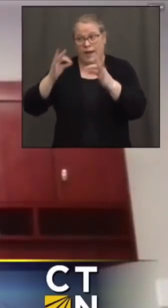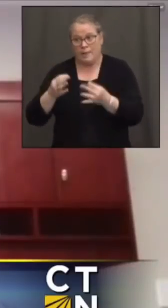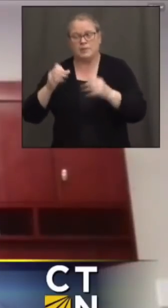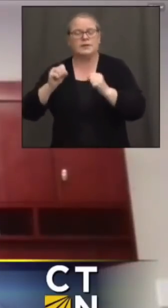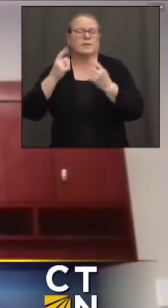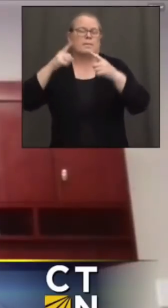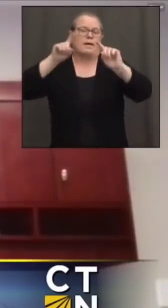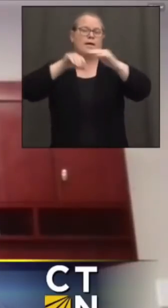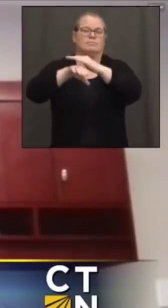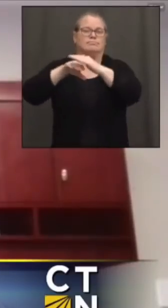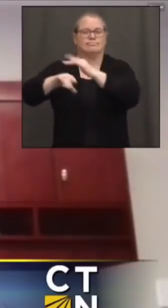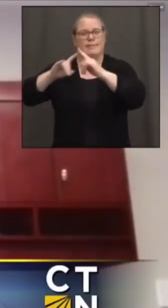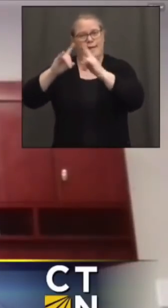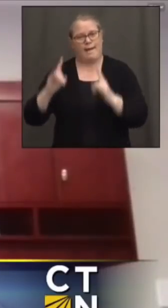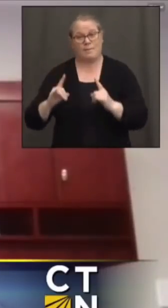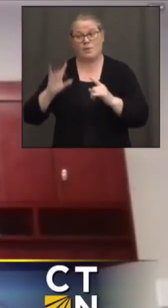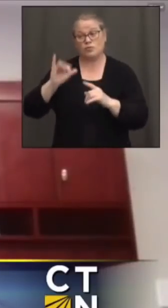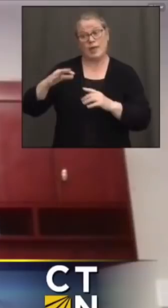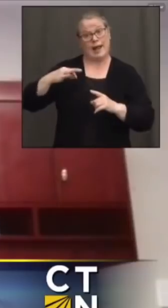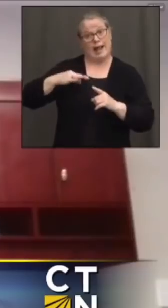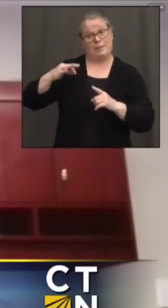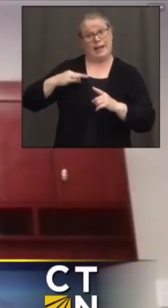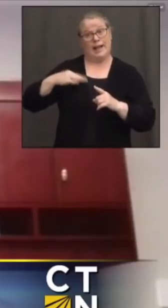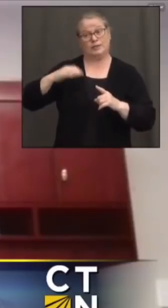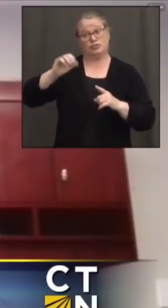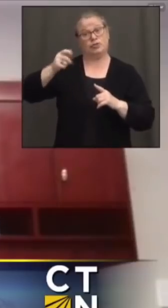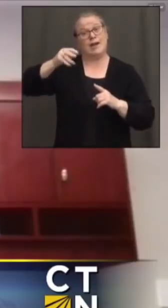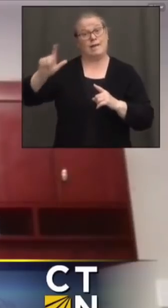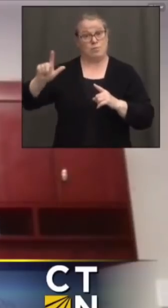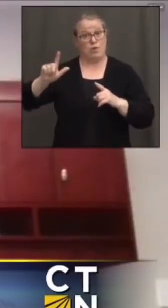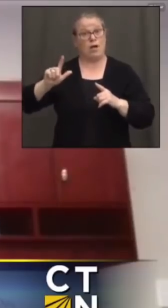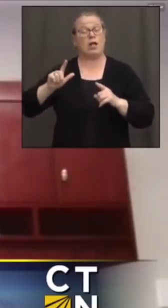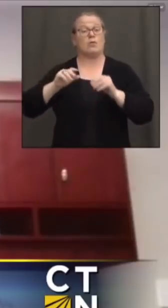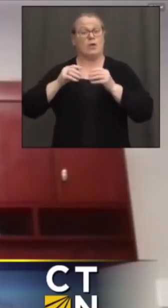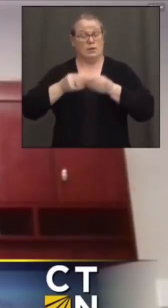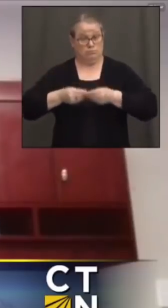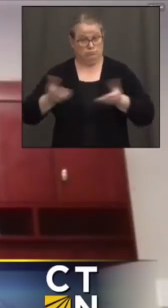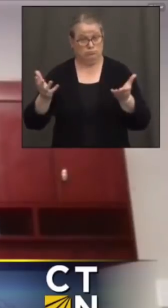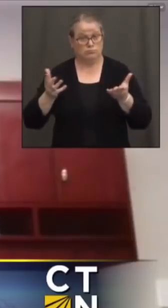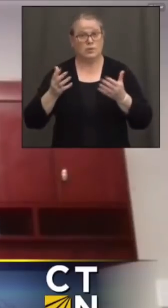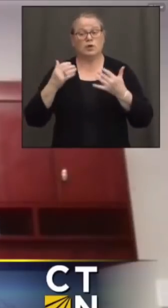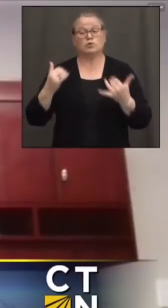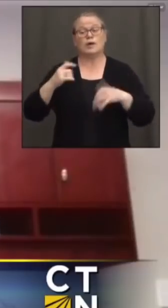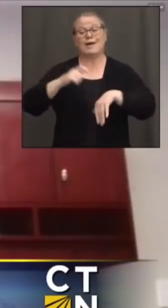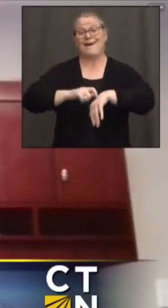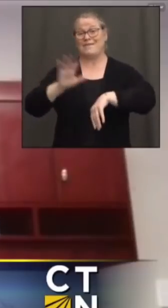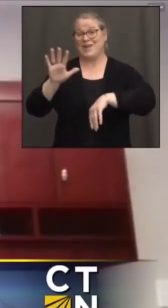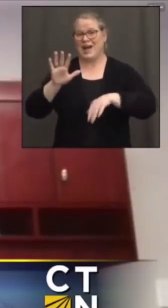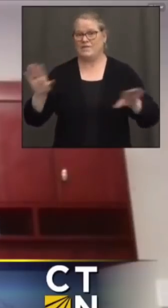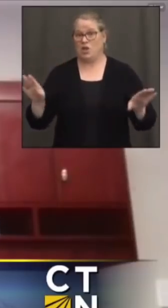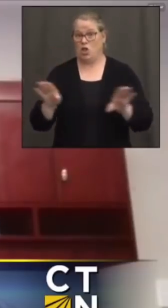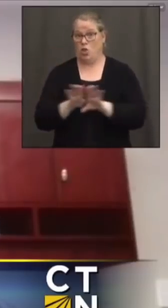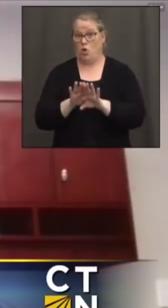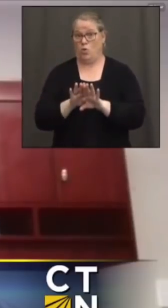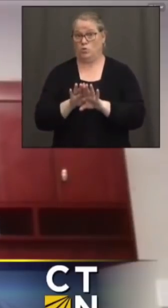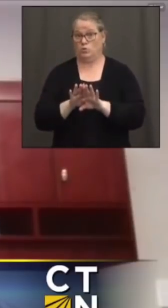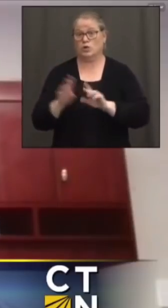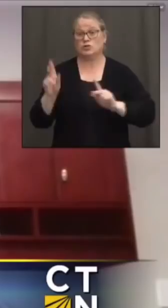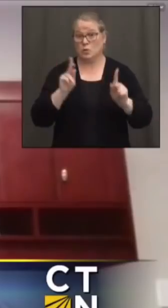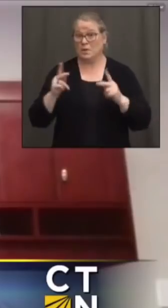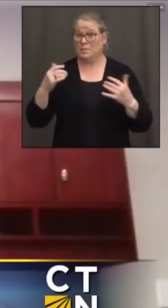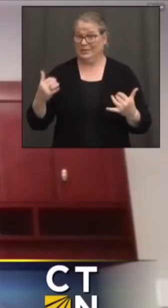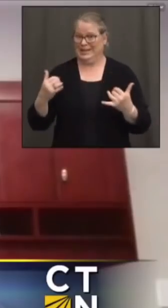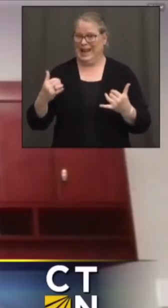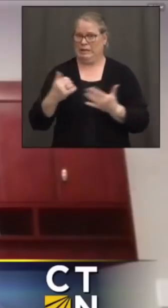because we launched the application, it closes today at 5 p.m., and so folks can still get in their